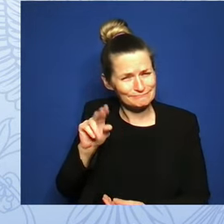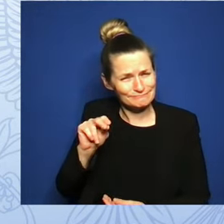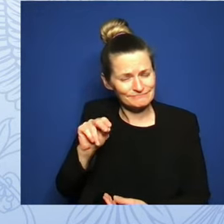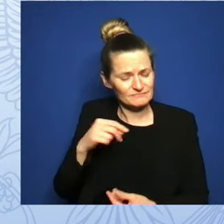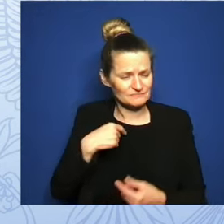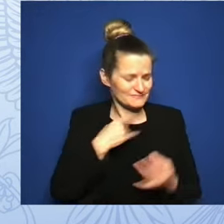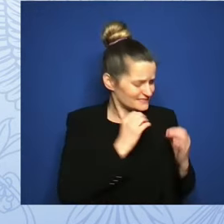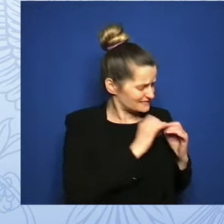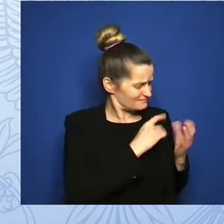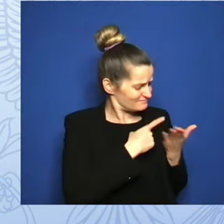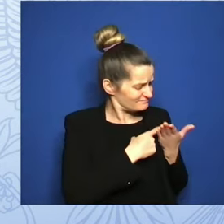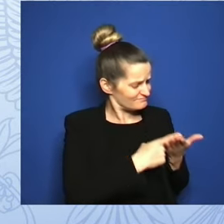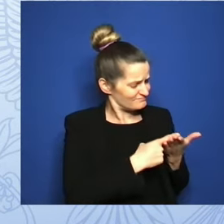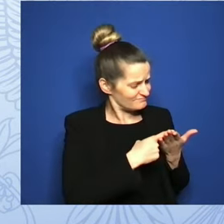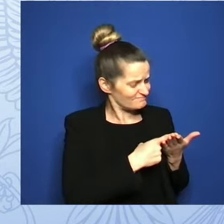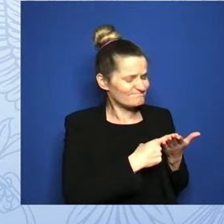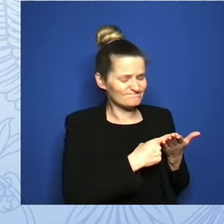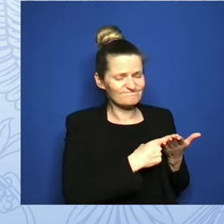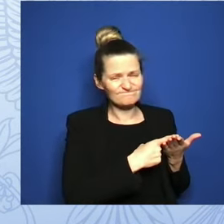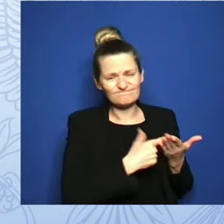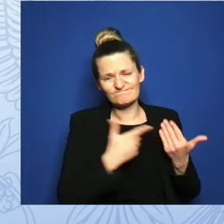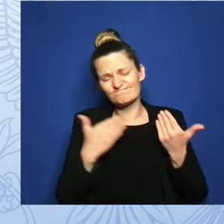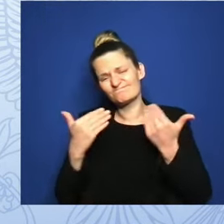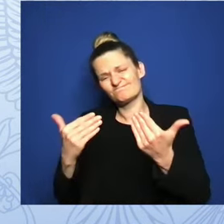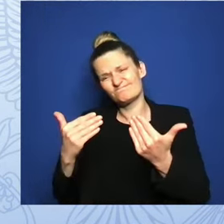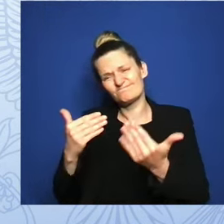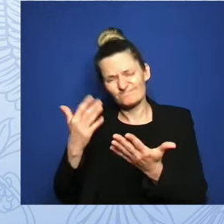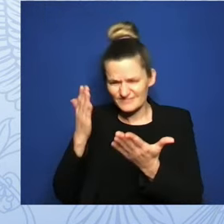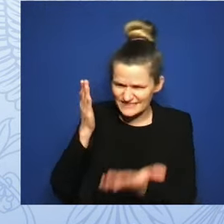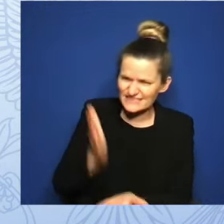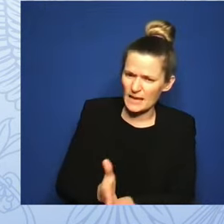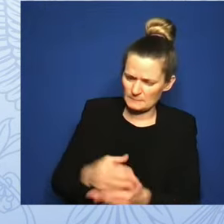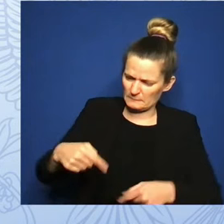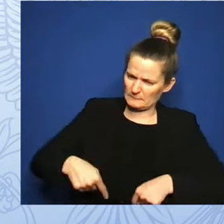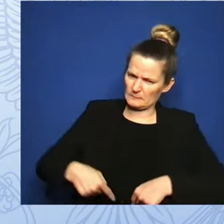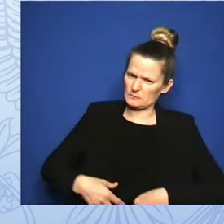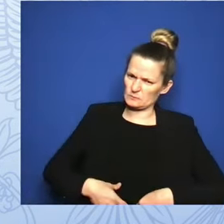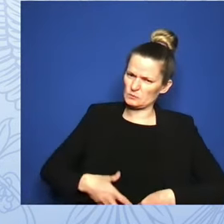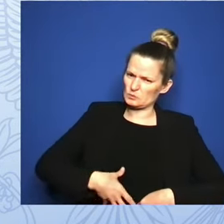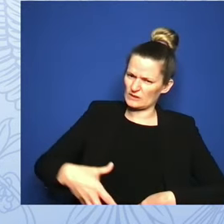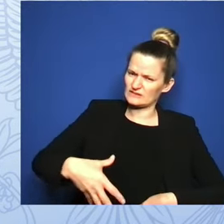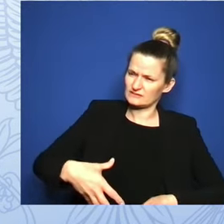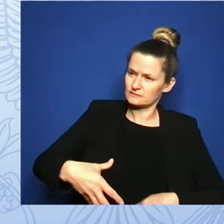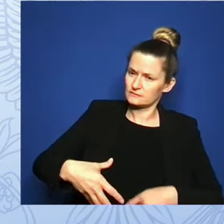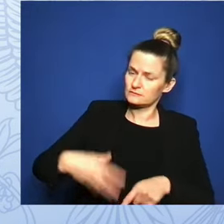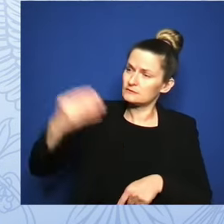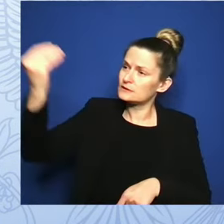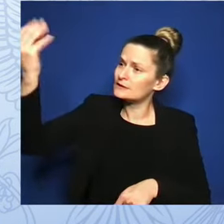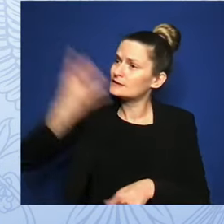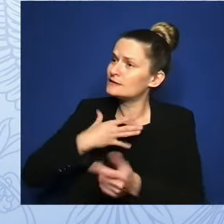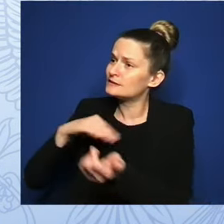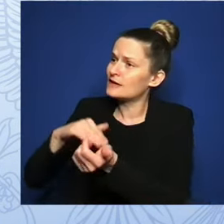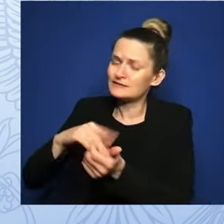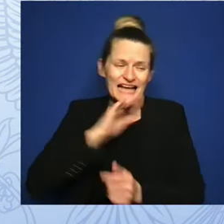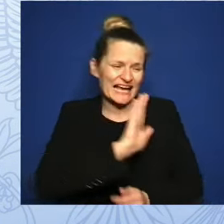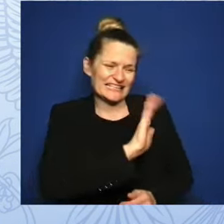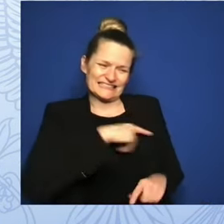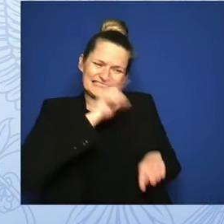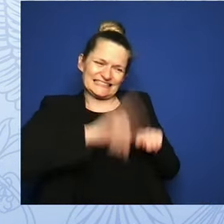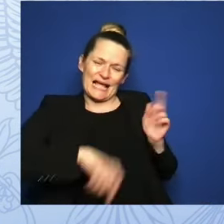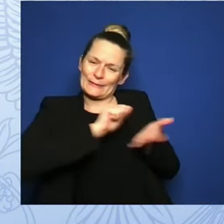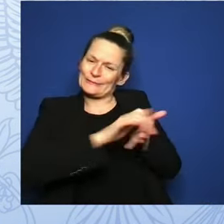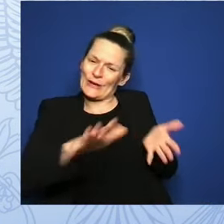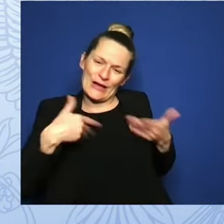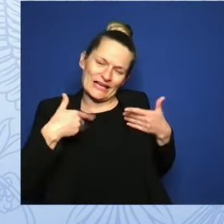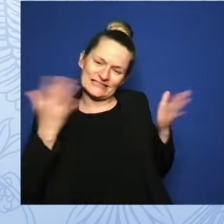story short, we were denied a termination because health care providers, people trained and trusted to do their jobs,